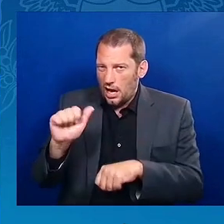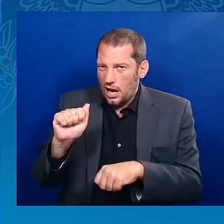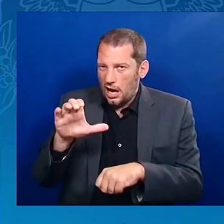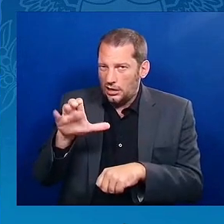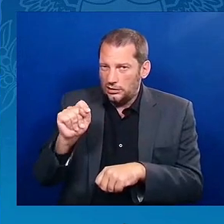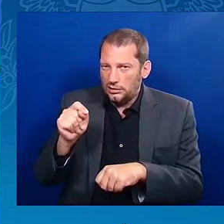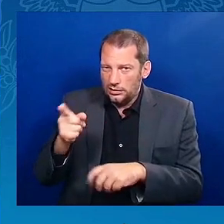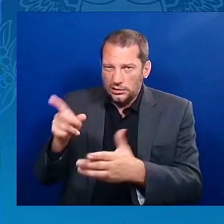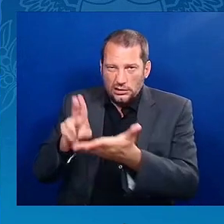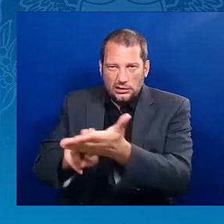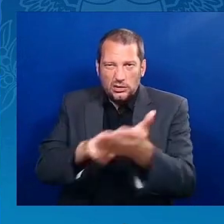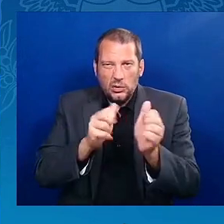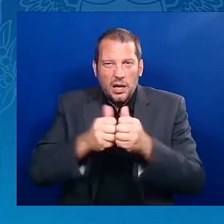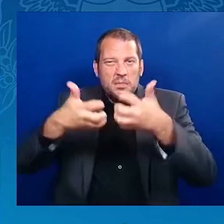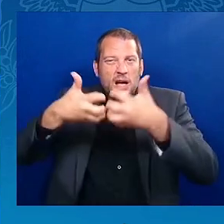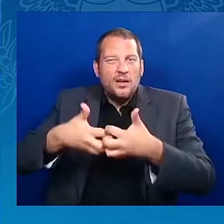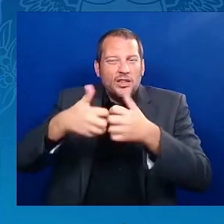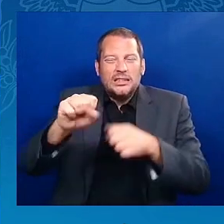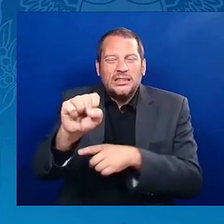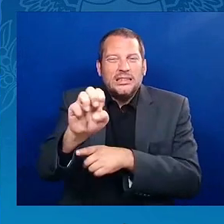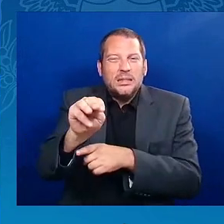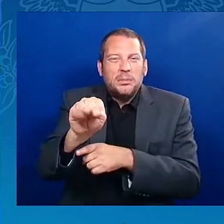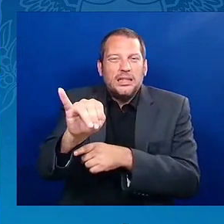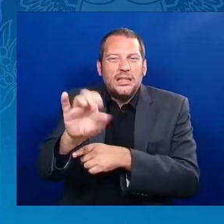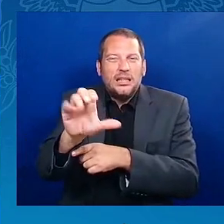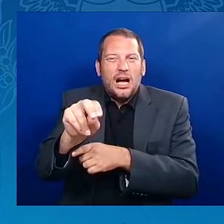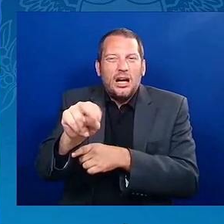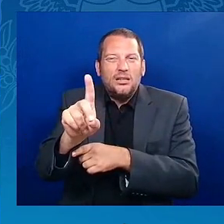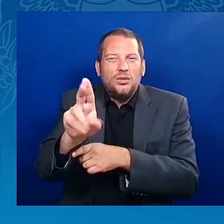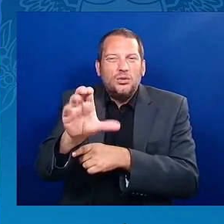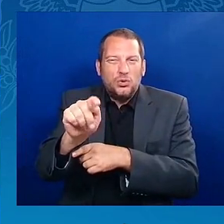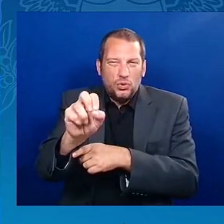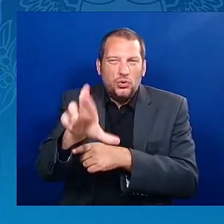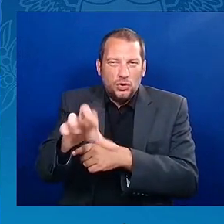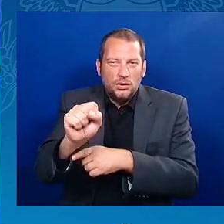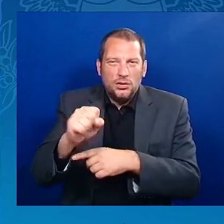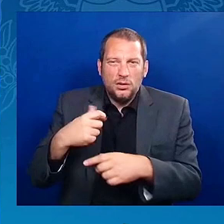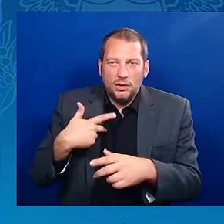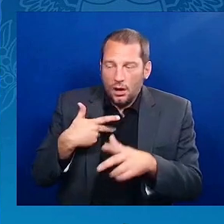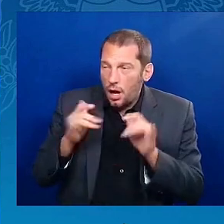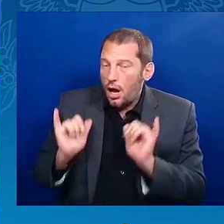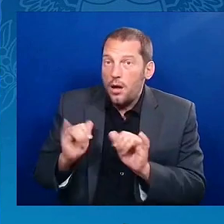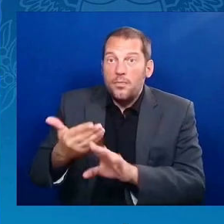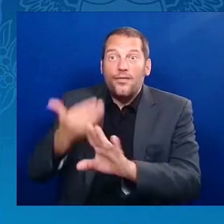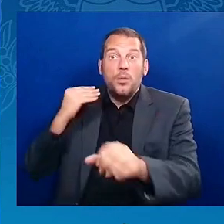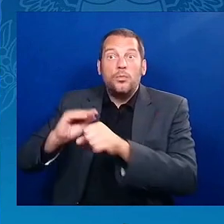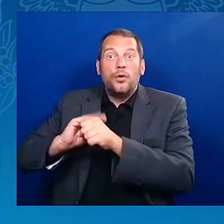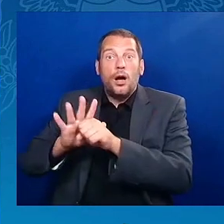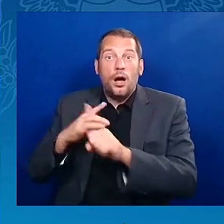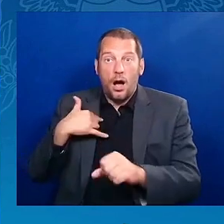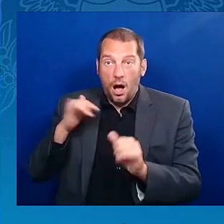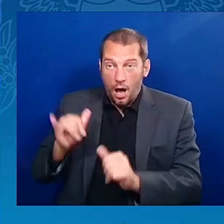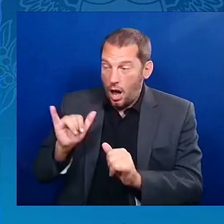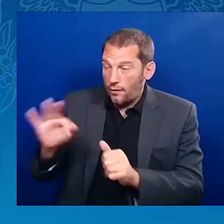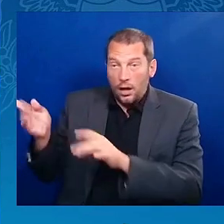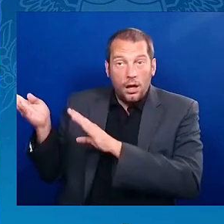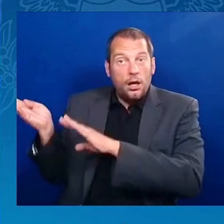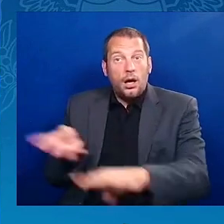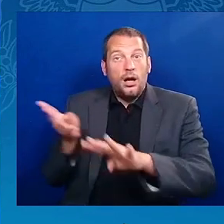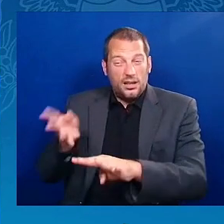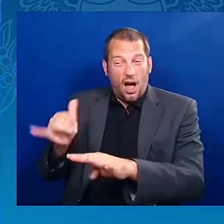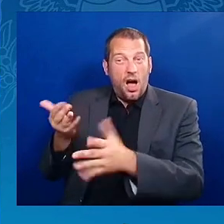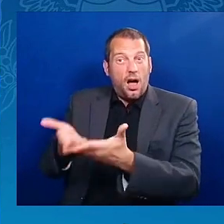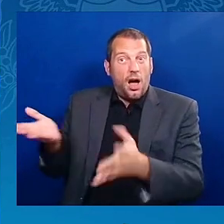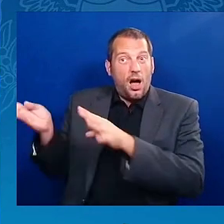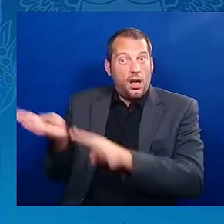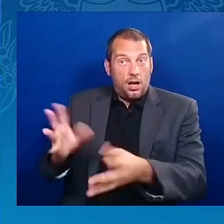mess you up. And we need domestic production and manufacturing of some of these essential needs. So in